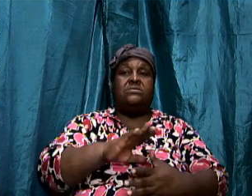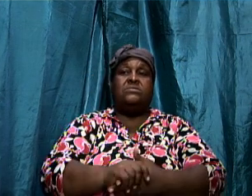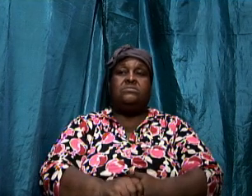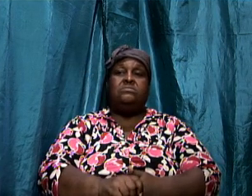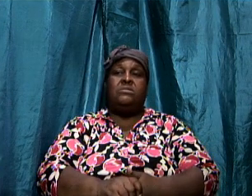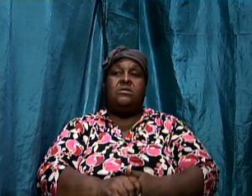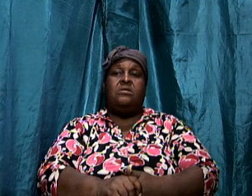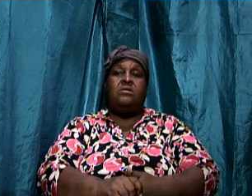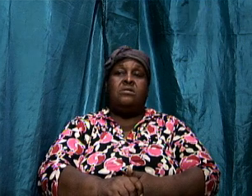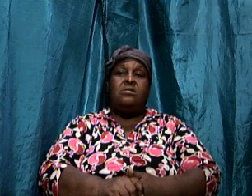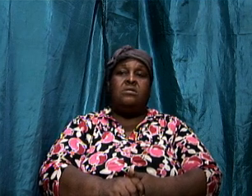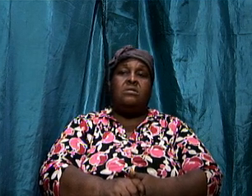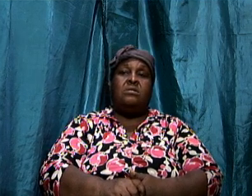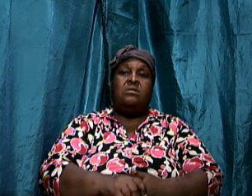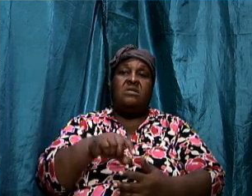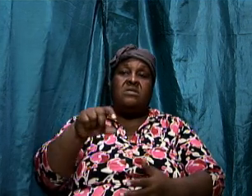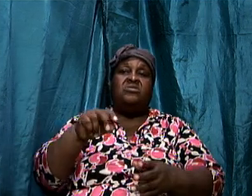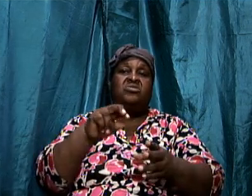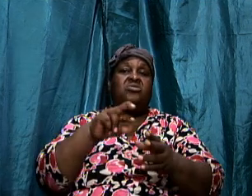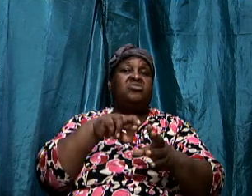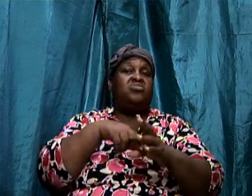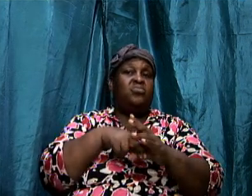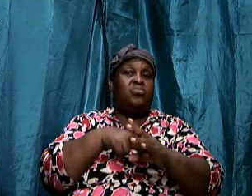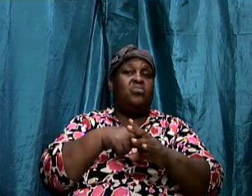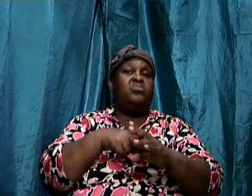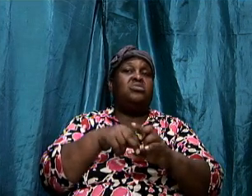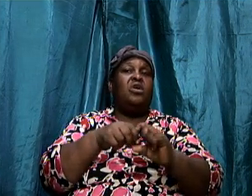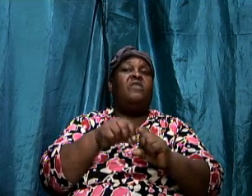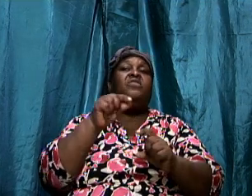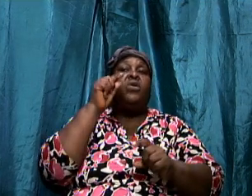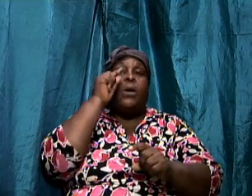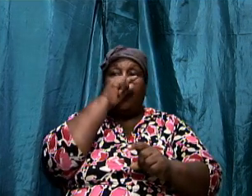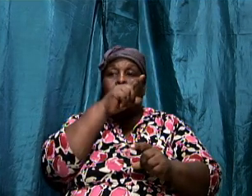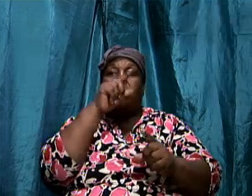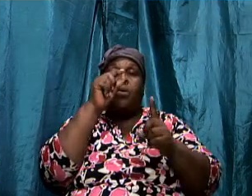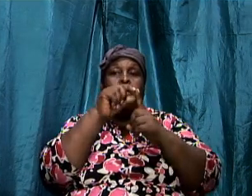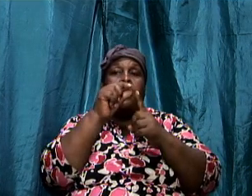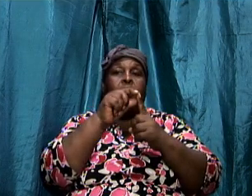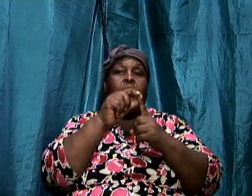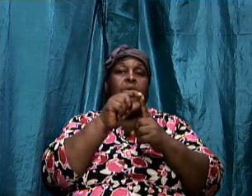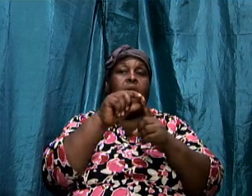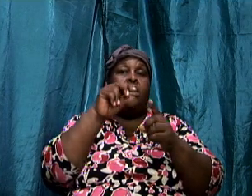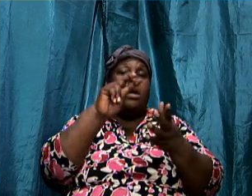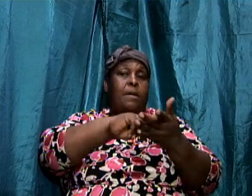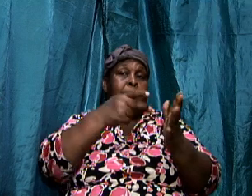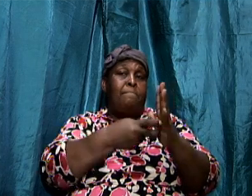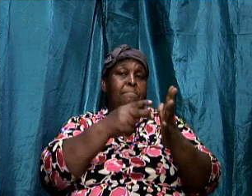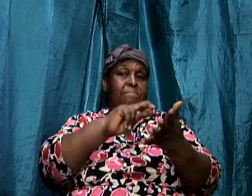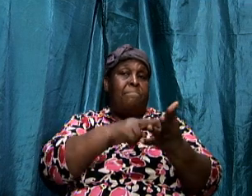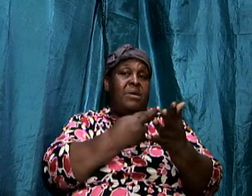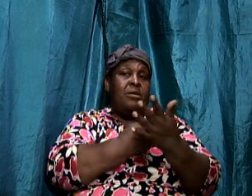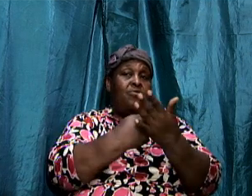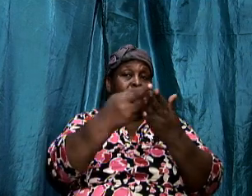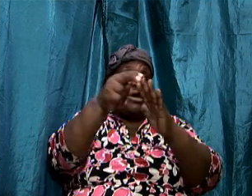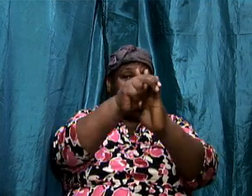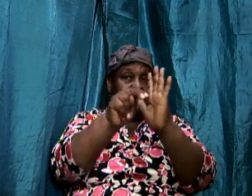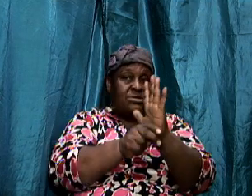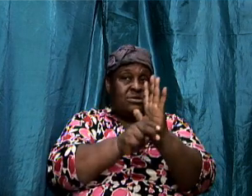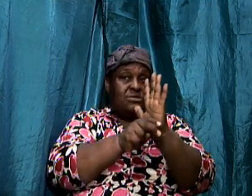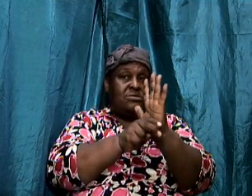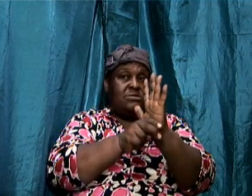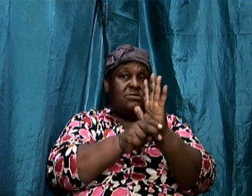and this is the root of the greek word meaning righteousness most folks didn't know this